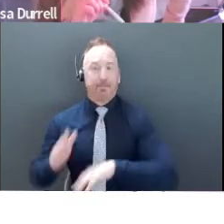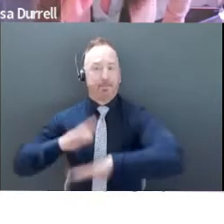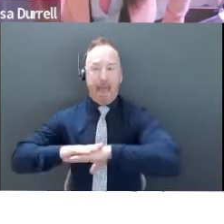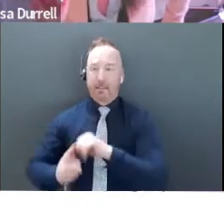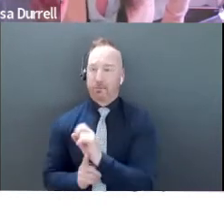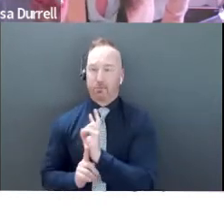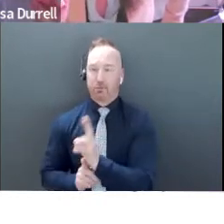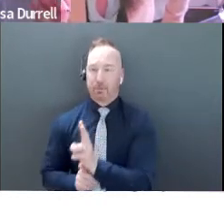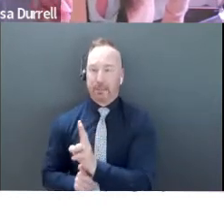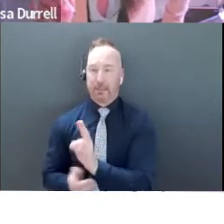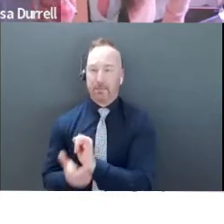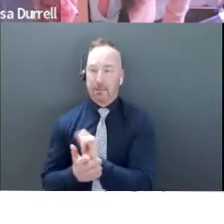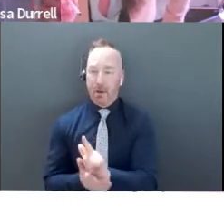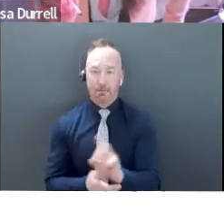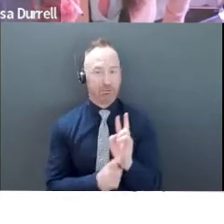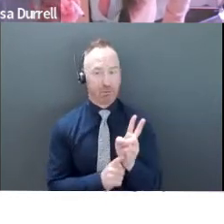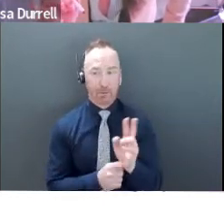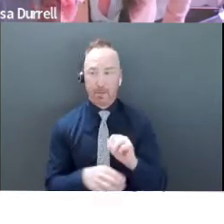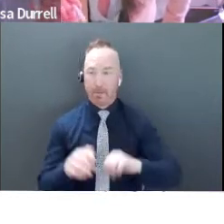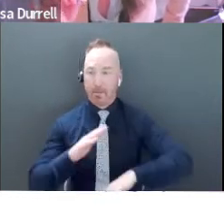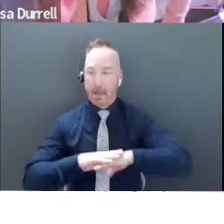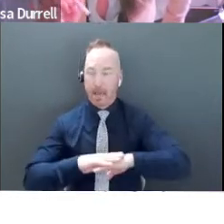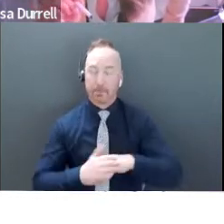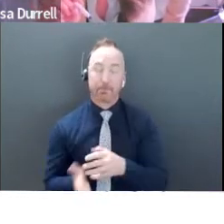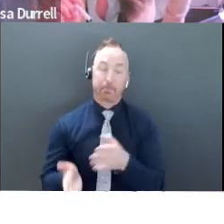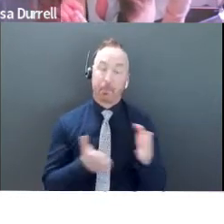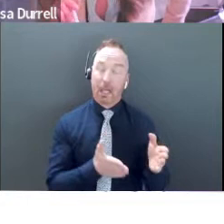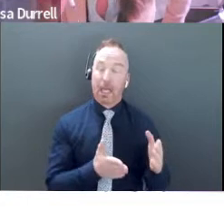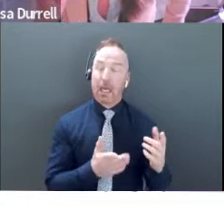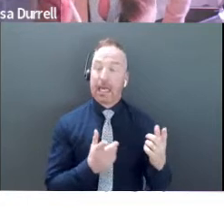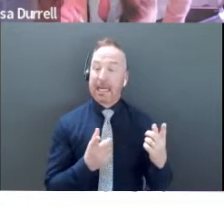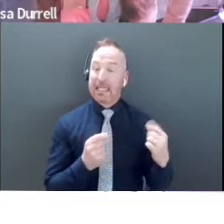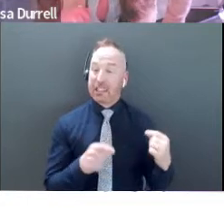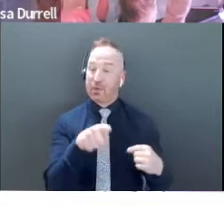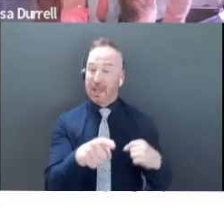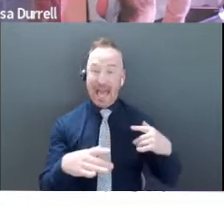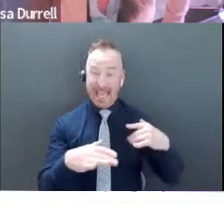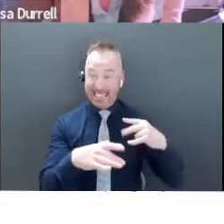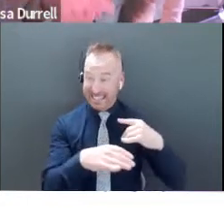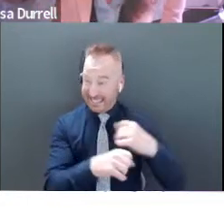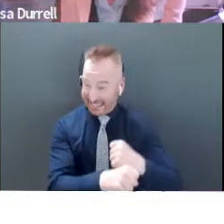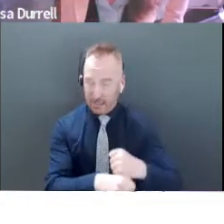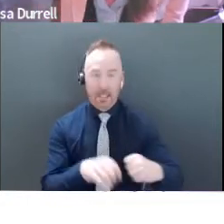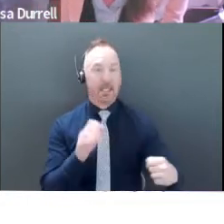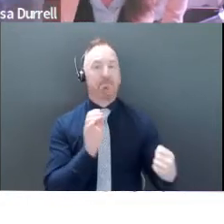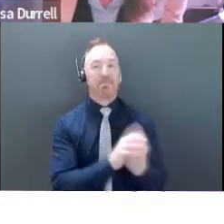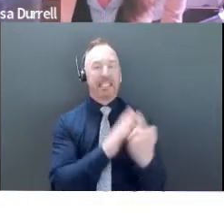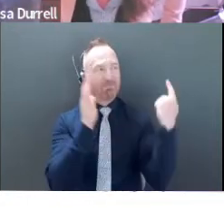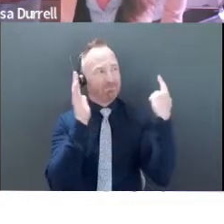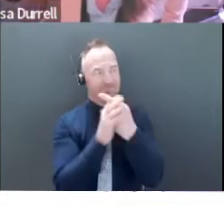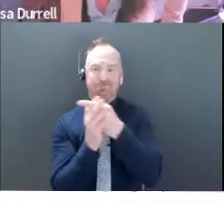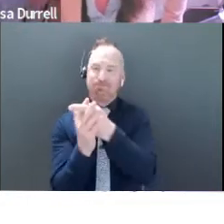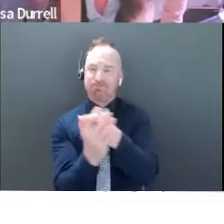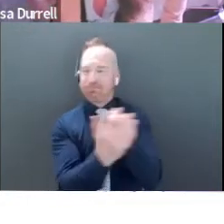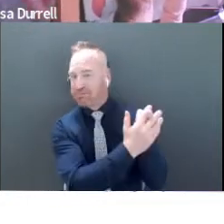And the other thing that I do is you want your end to be so compelling, right? Remember that graph